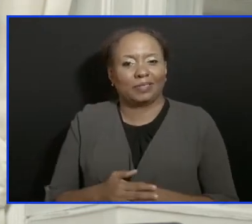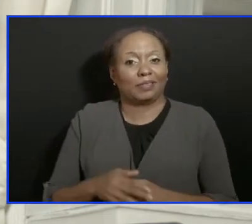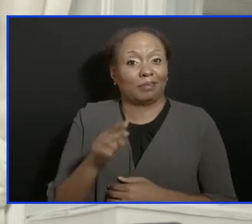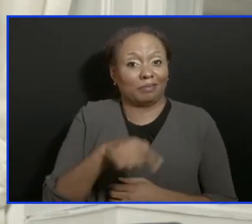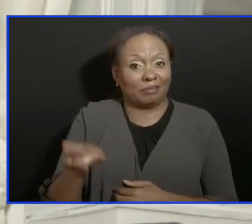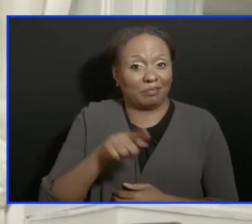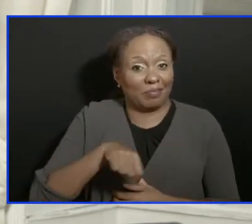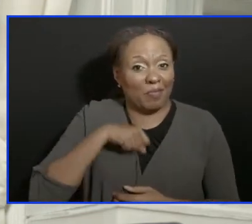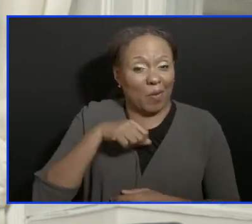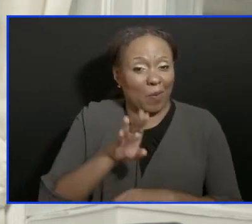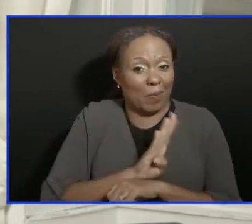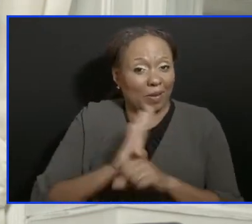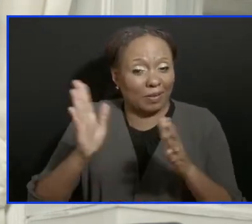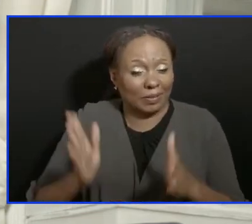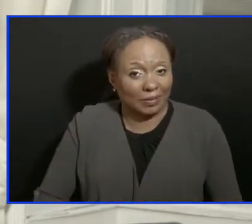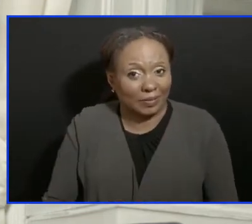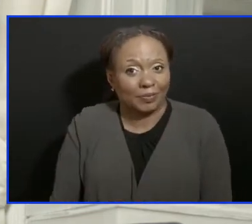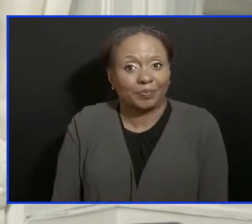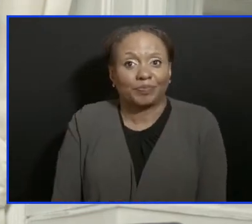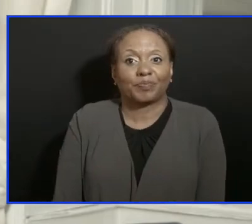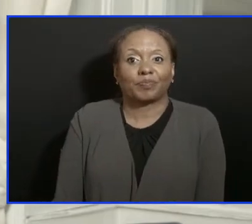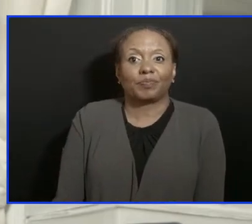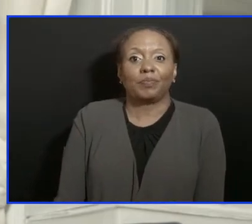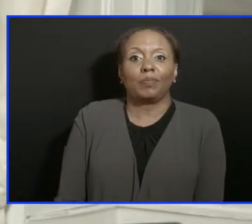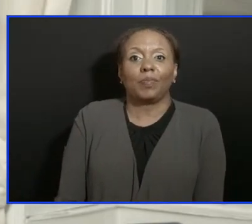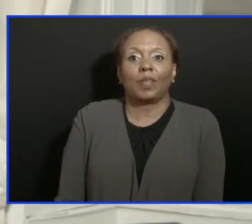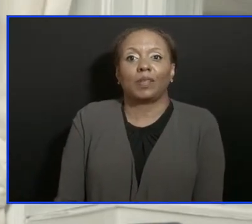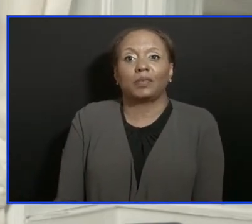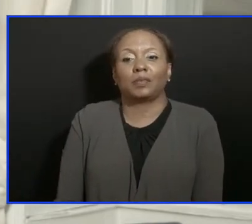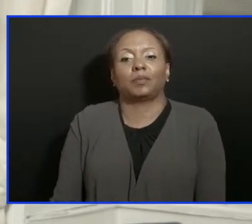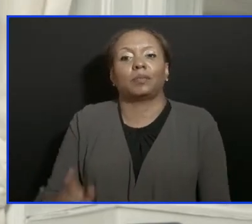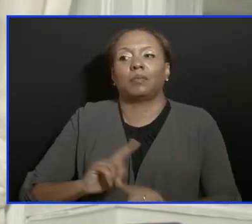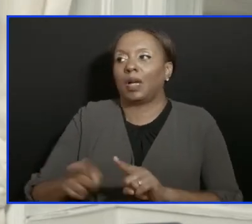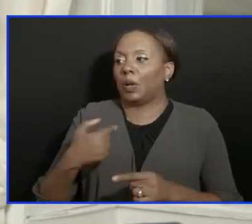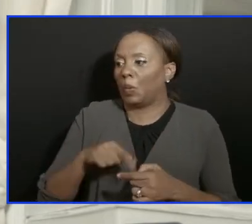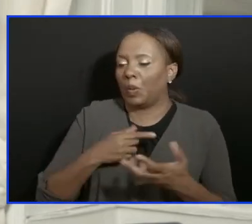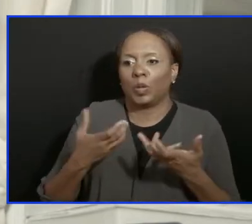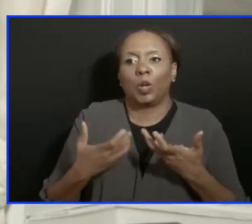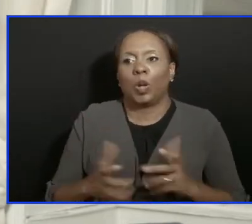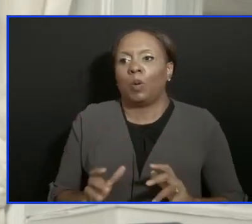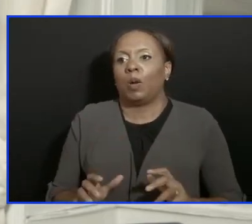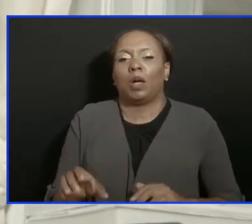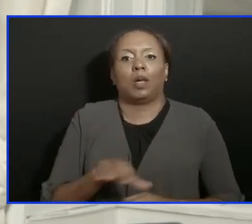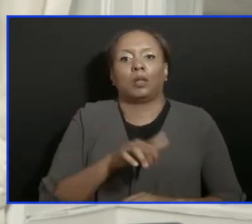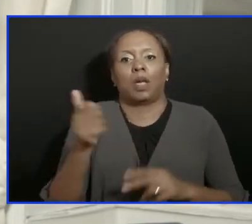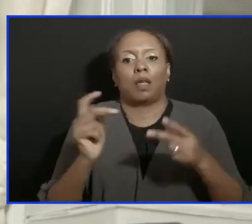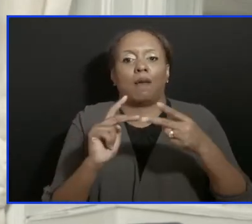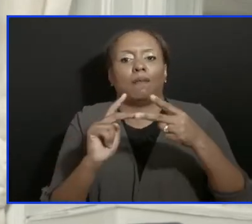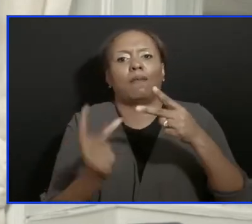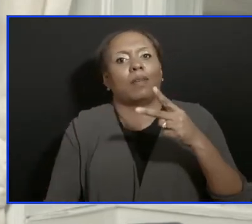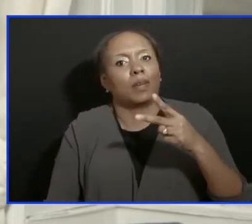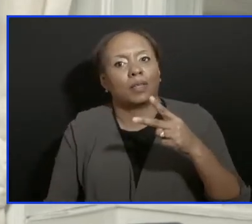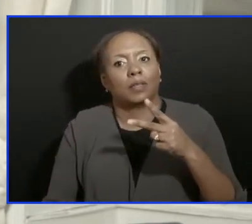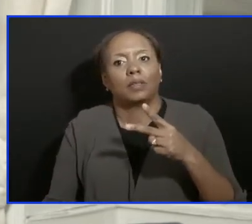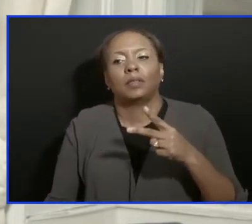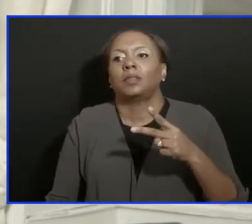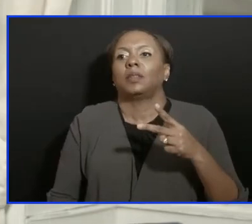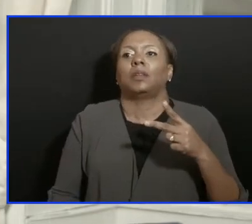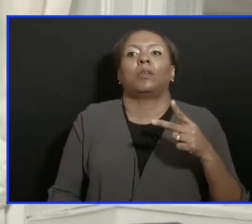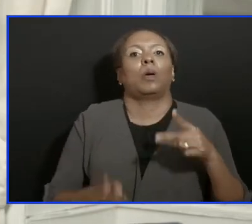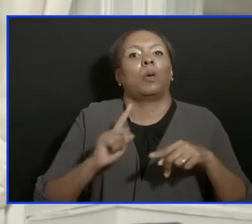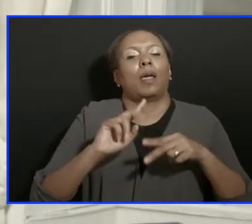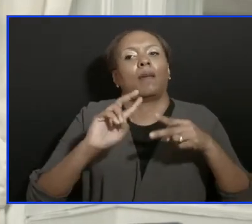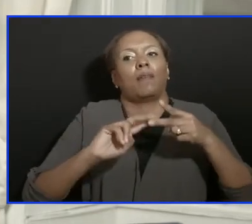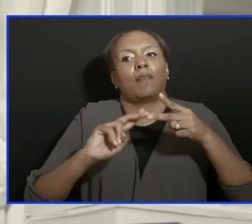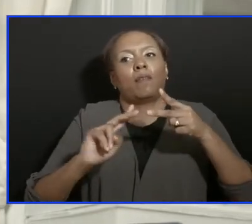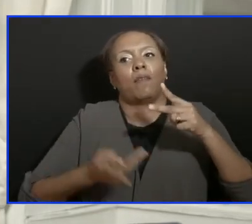proud to be a Barbadian. But one of the things that we don't want to be proud about is to spring a variant. So the more times a virus replicates and goes on